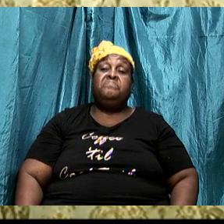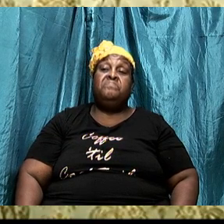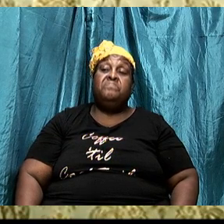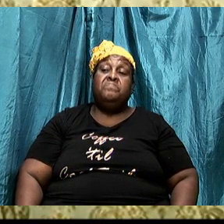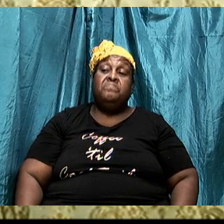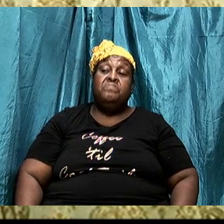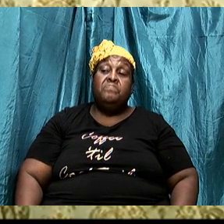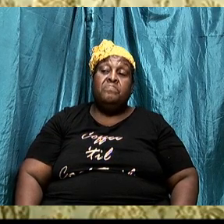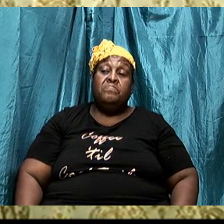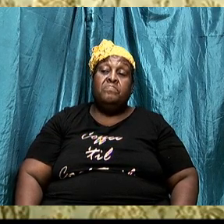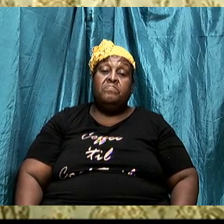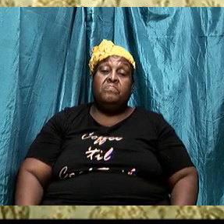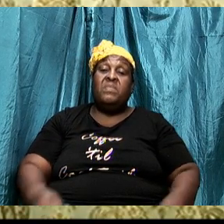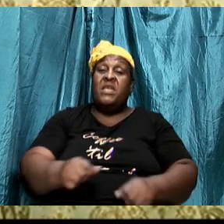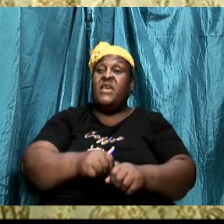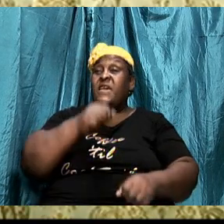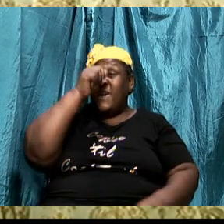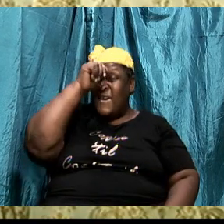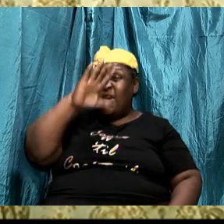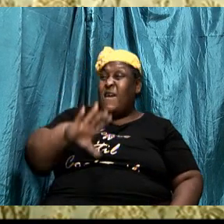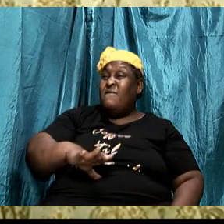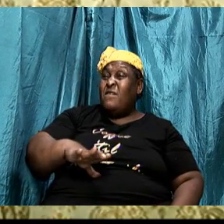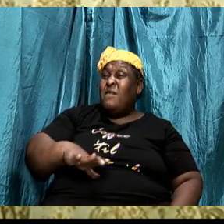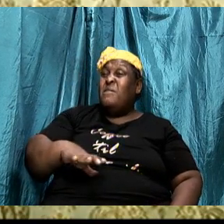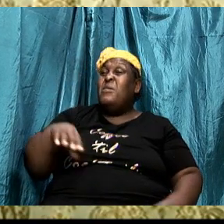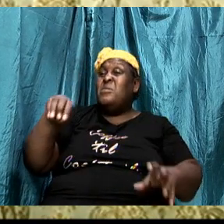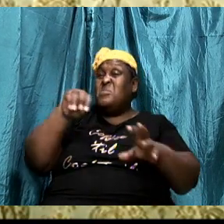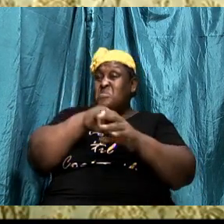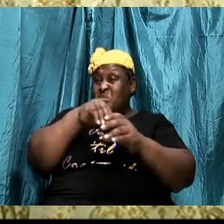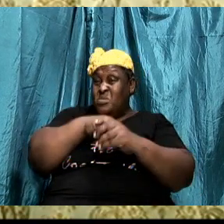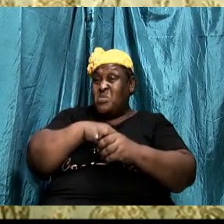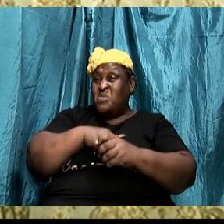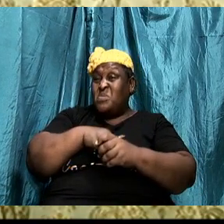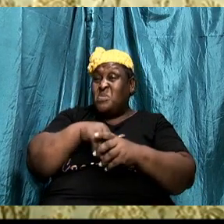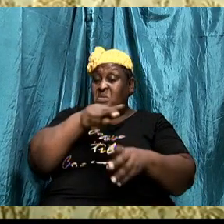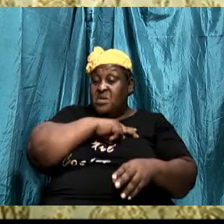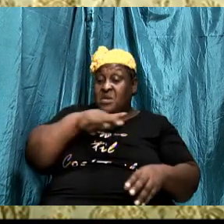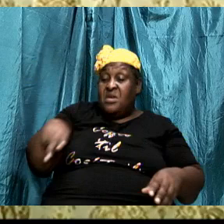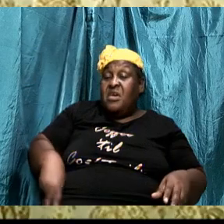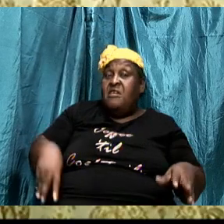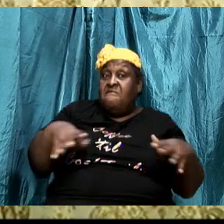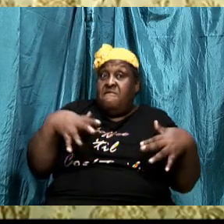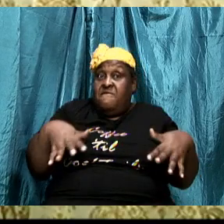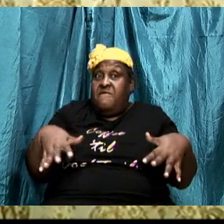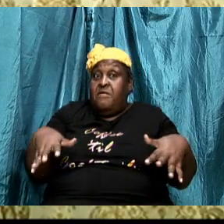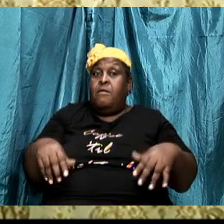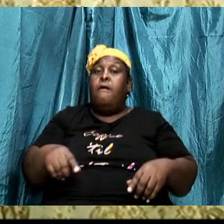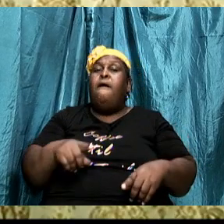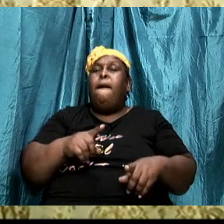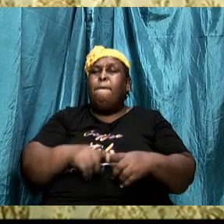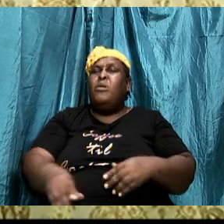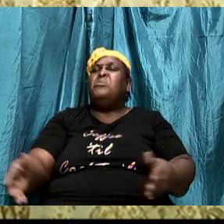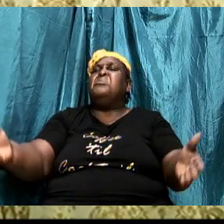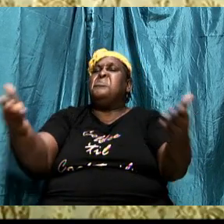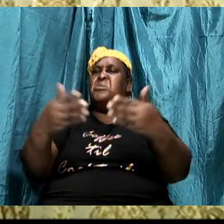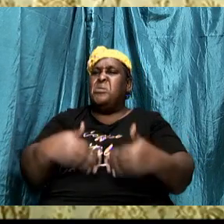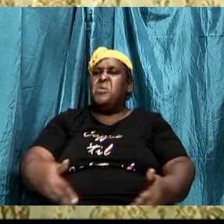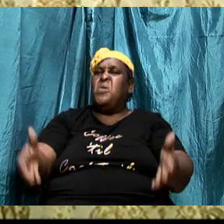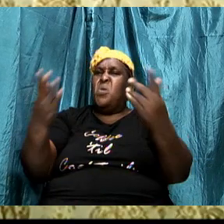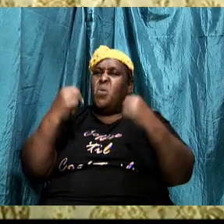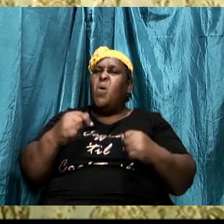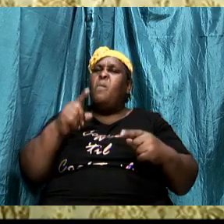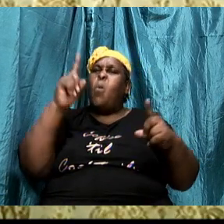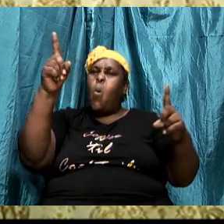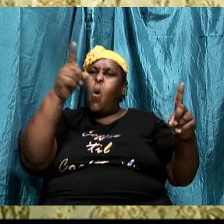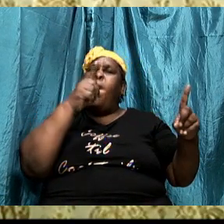So every man, including the king of Israel was afraid. But here came this